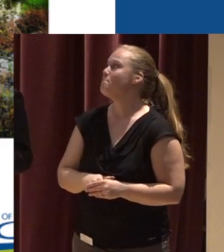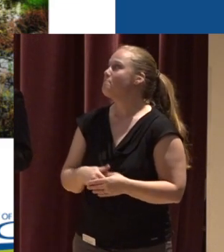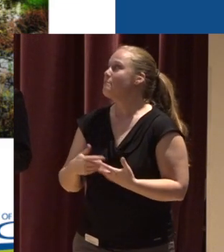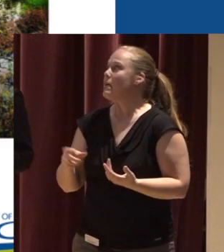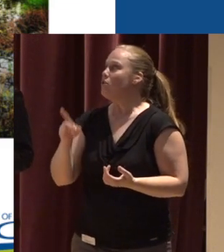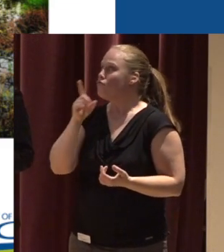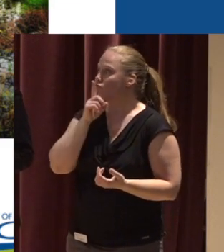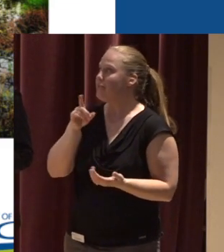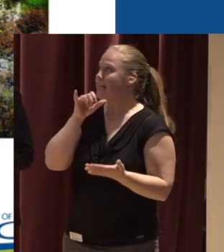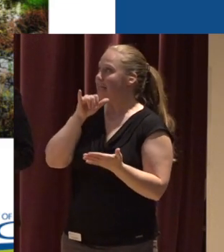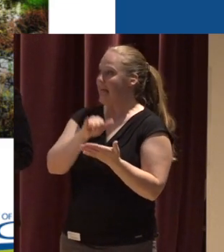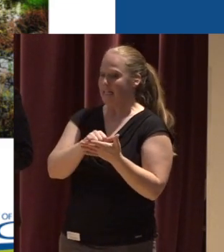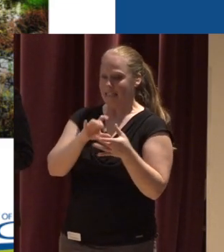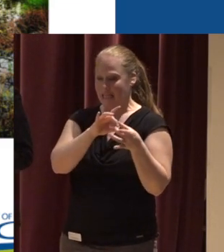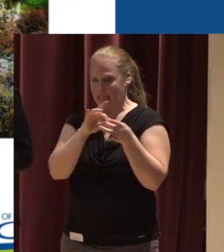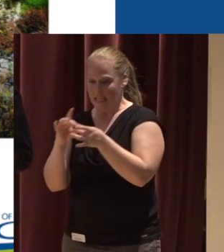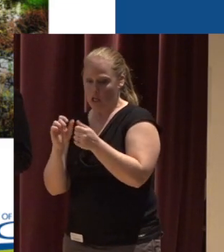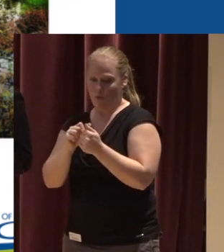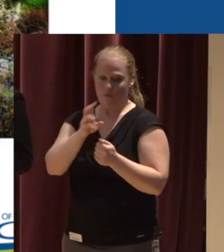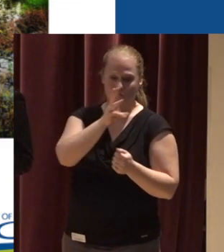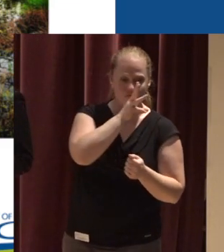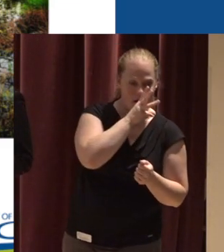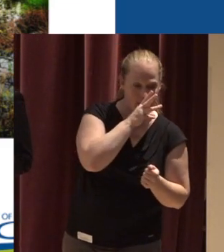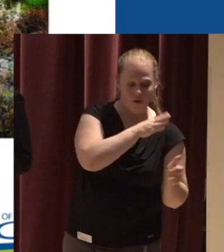are truly the link between water and land